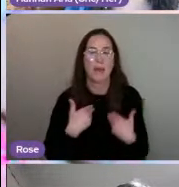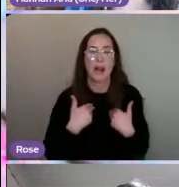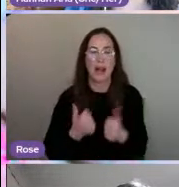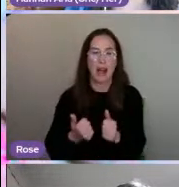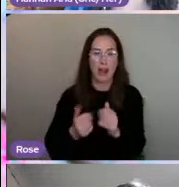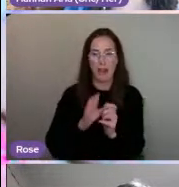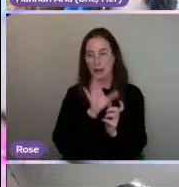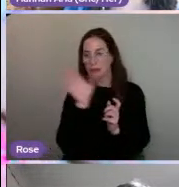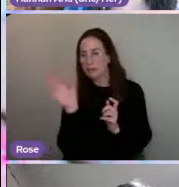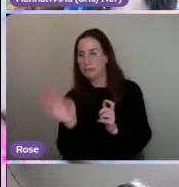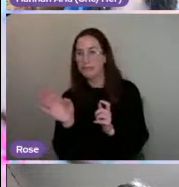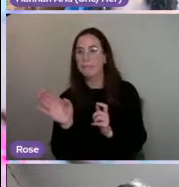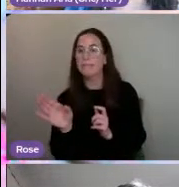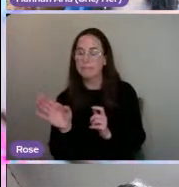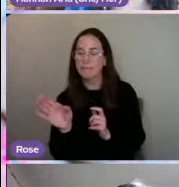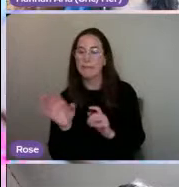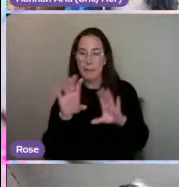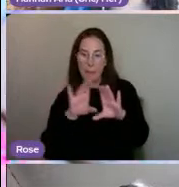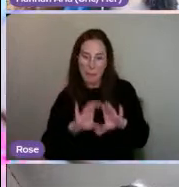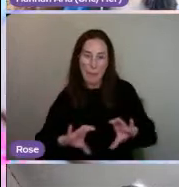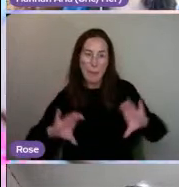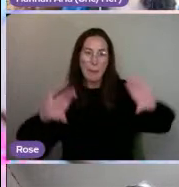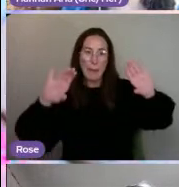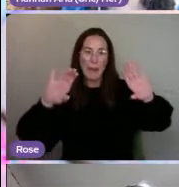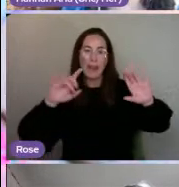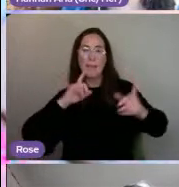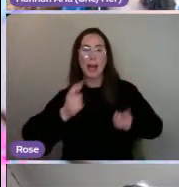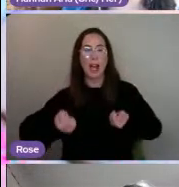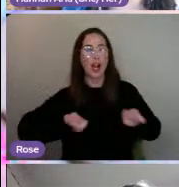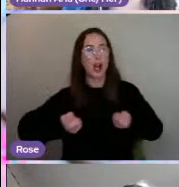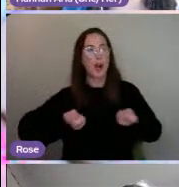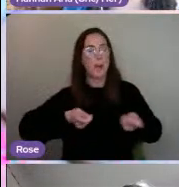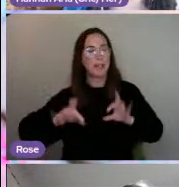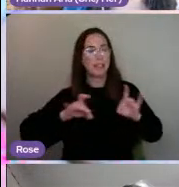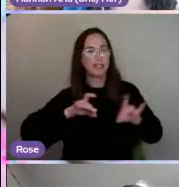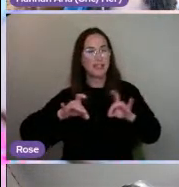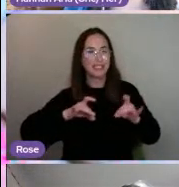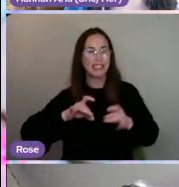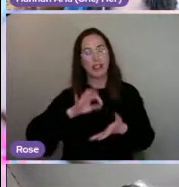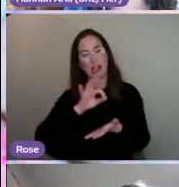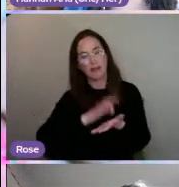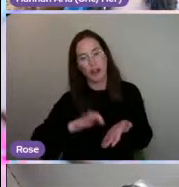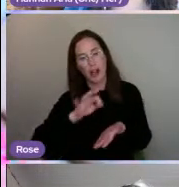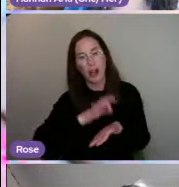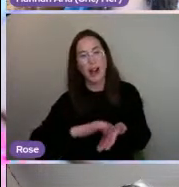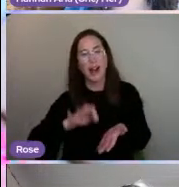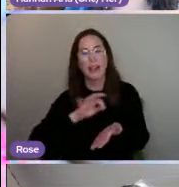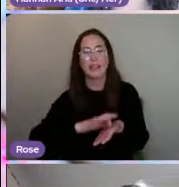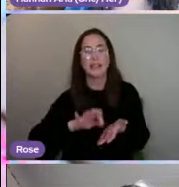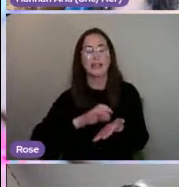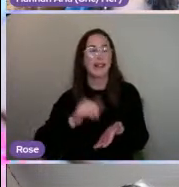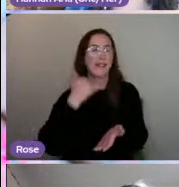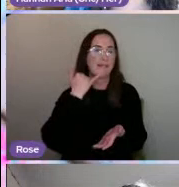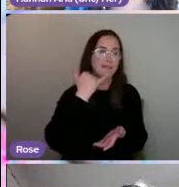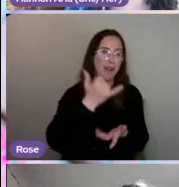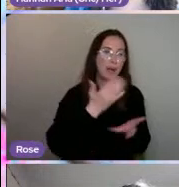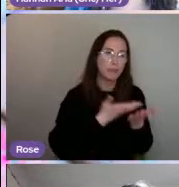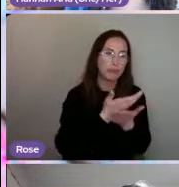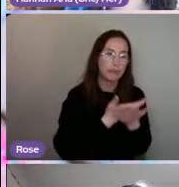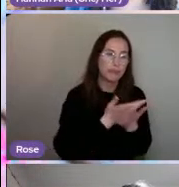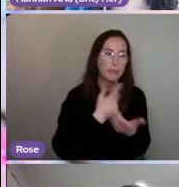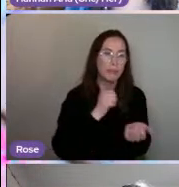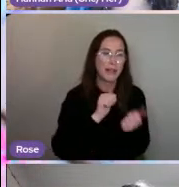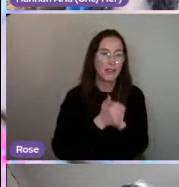that. But below, I've got some of my coping mechanisms like writing and phoning my friends or